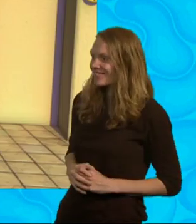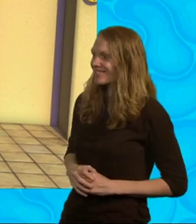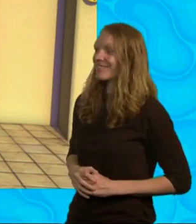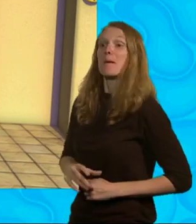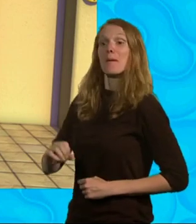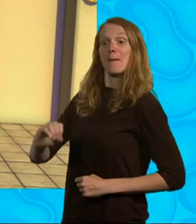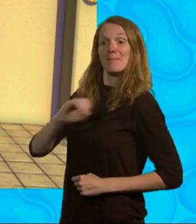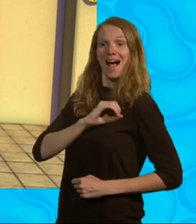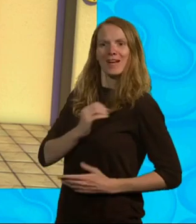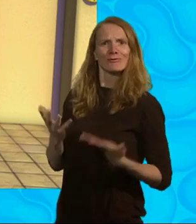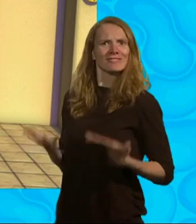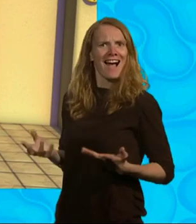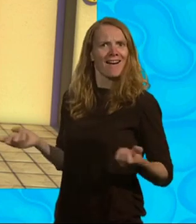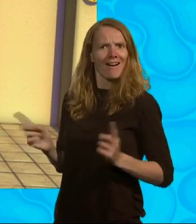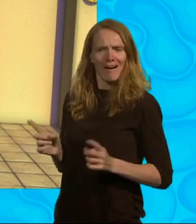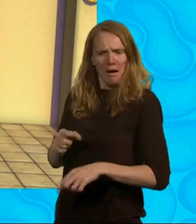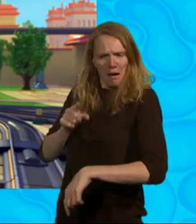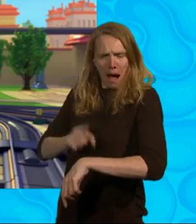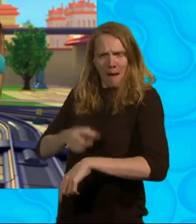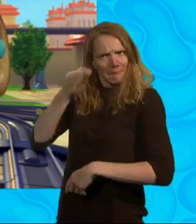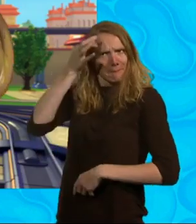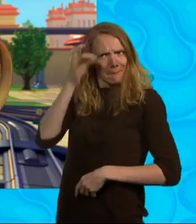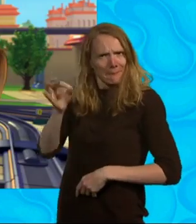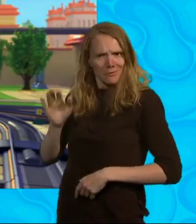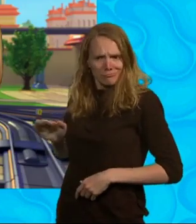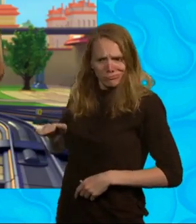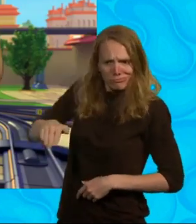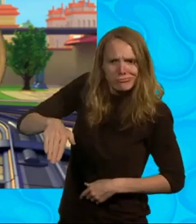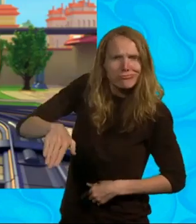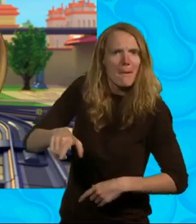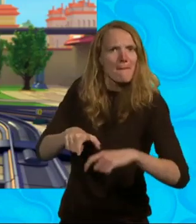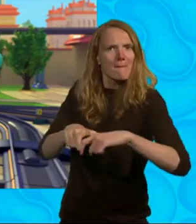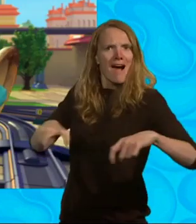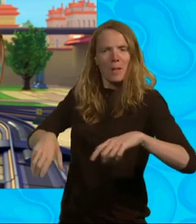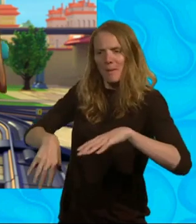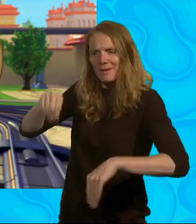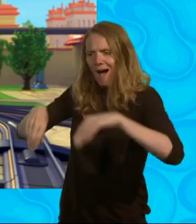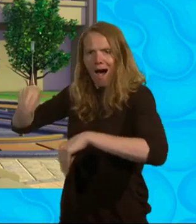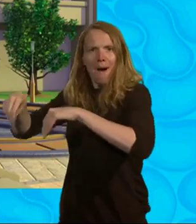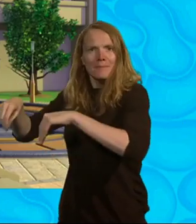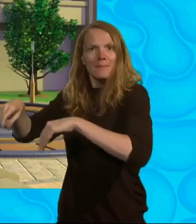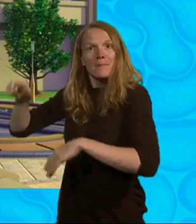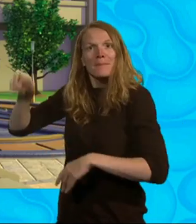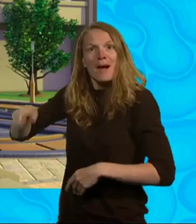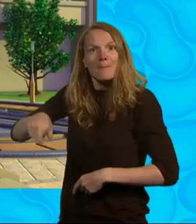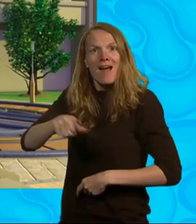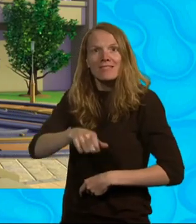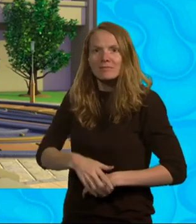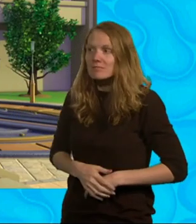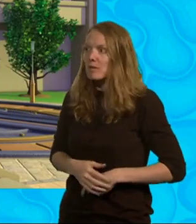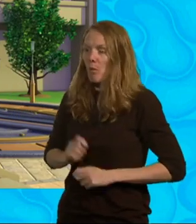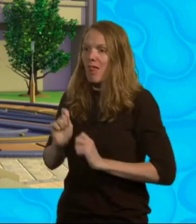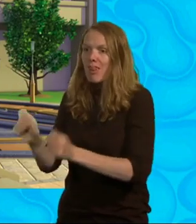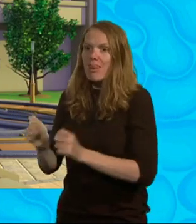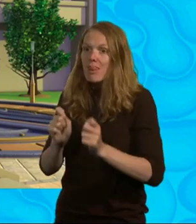What do we have to do, V? A passenger run. I'm going to time you and see if you can keep on schedule. Course I will. I'm